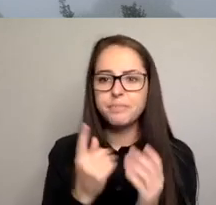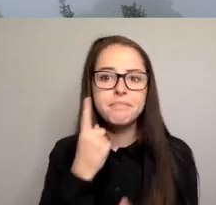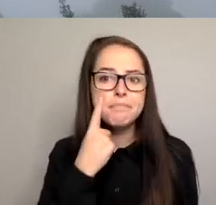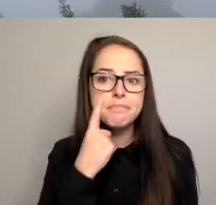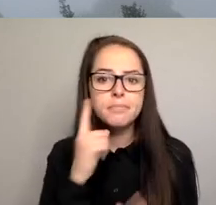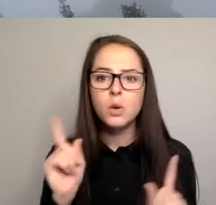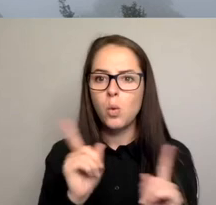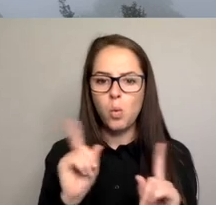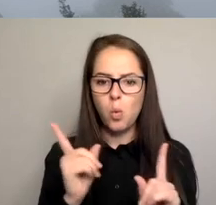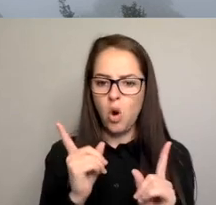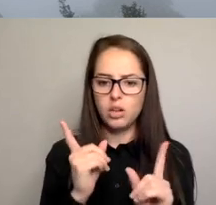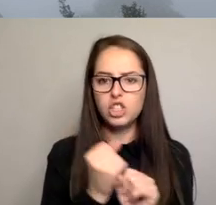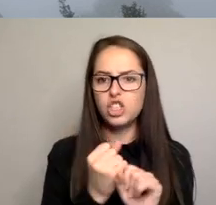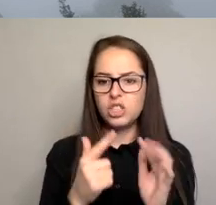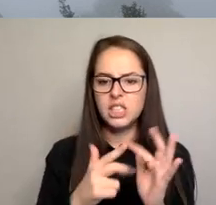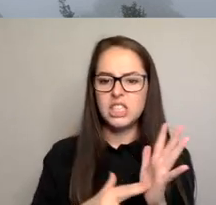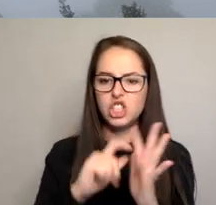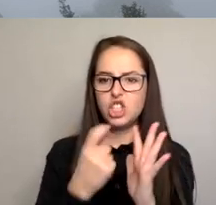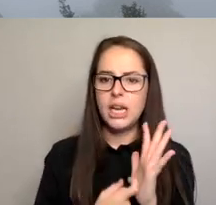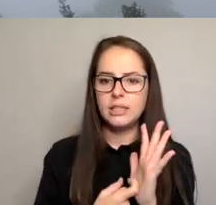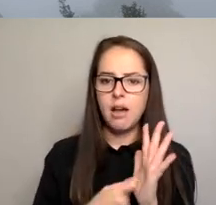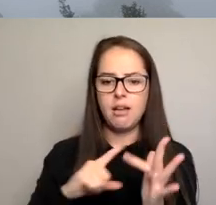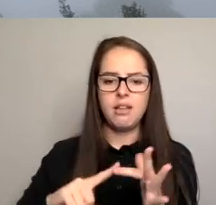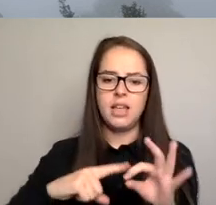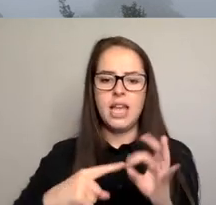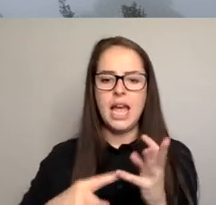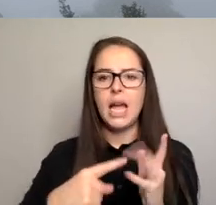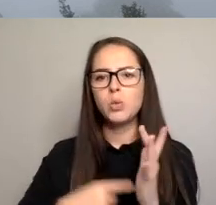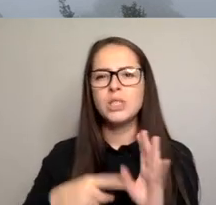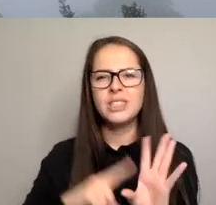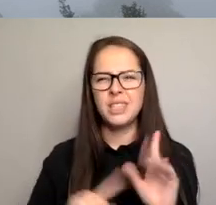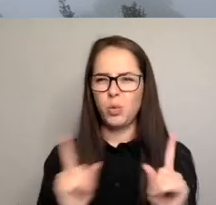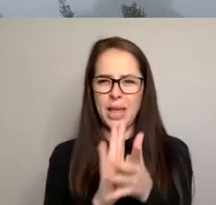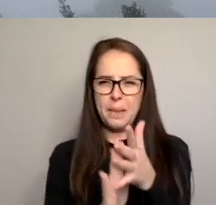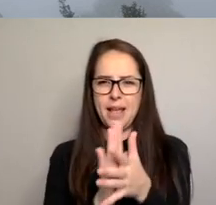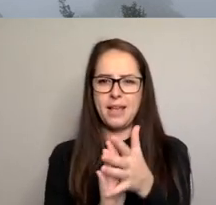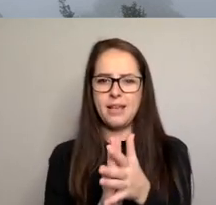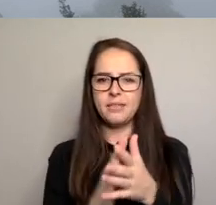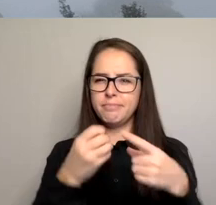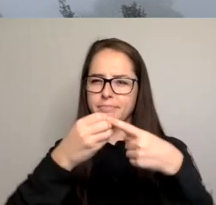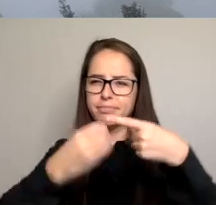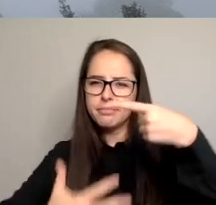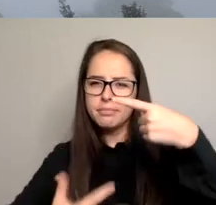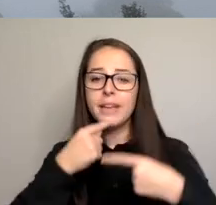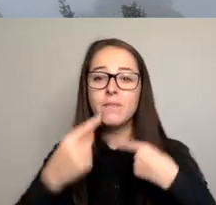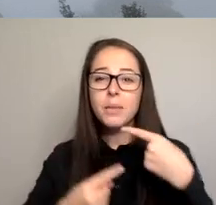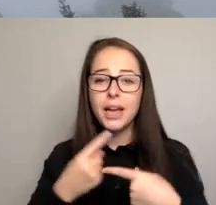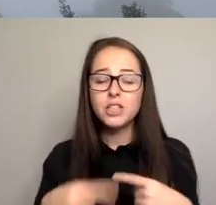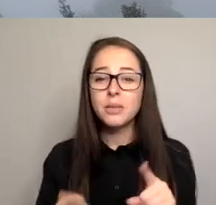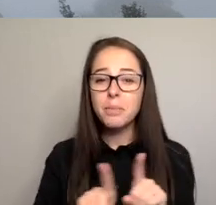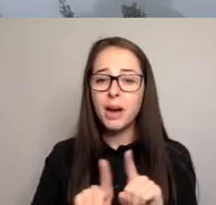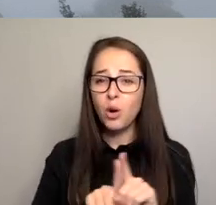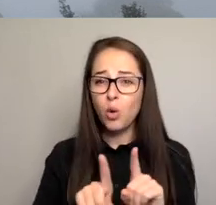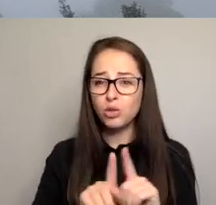equity really means. But I think being able to look at a range of actions, but also how we're delivering on those